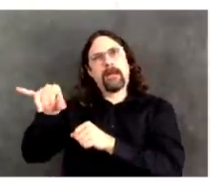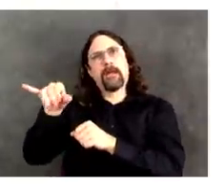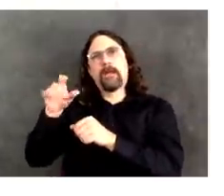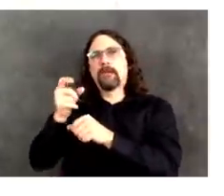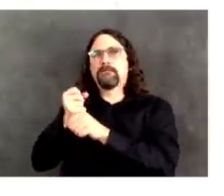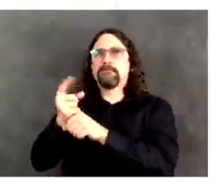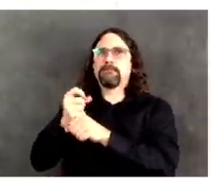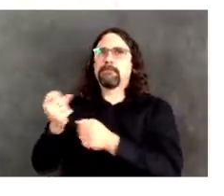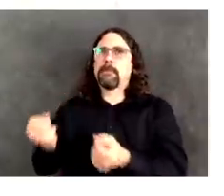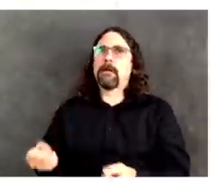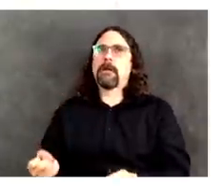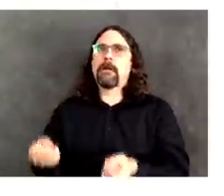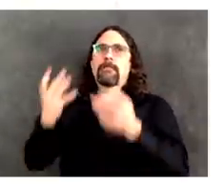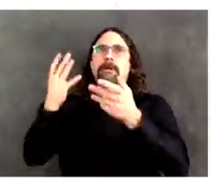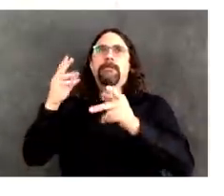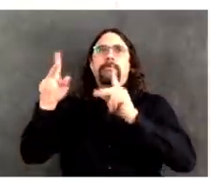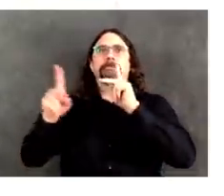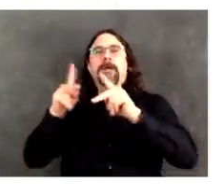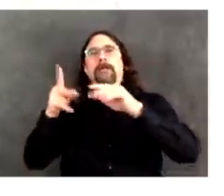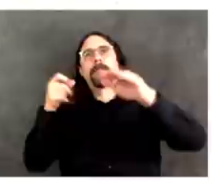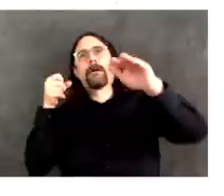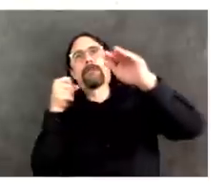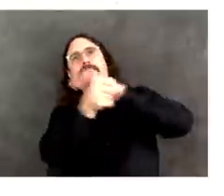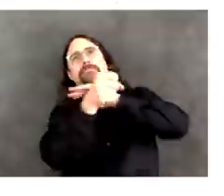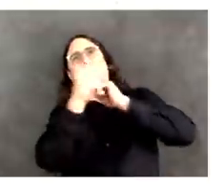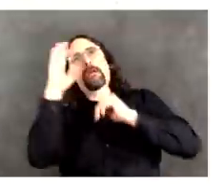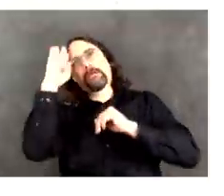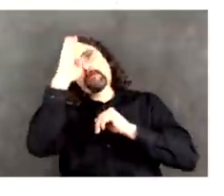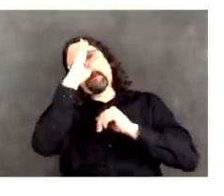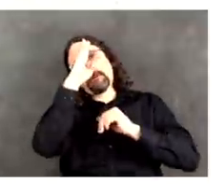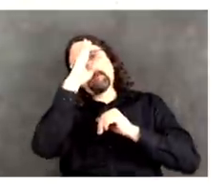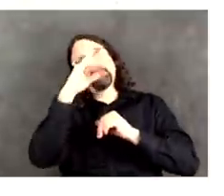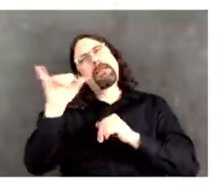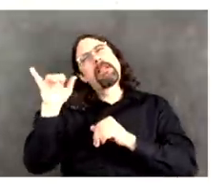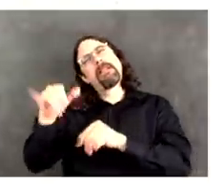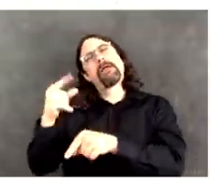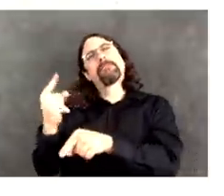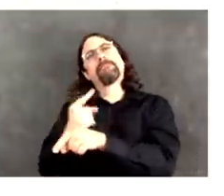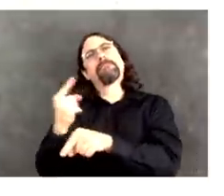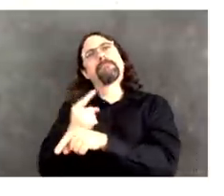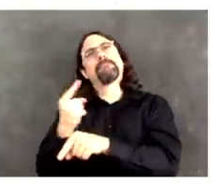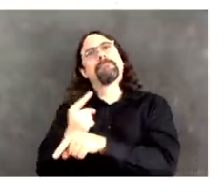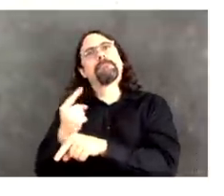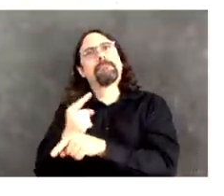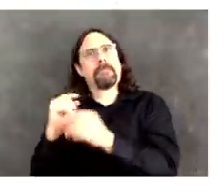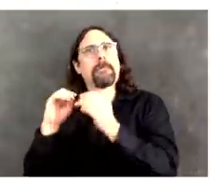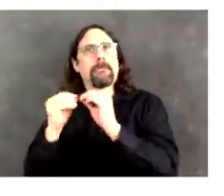broadly for the number of admissions due to COVID-like illness.